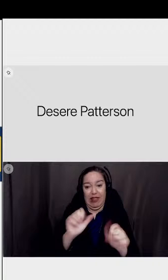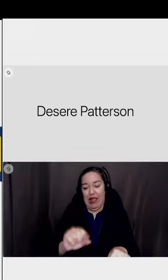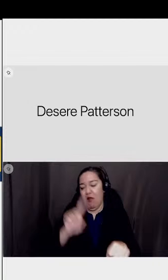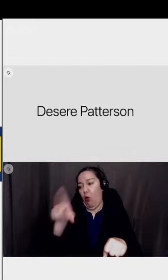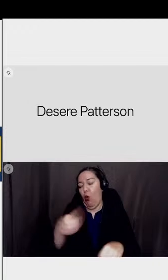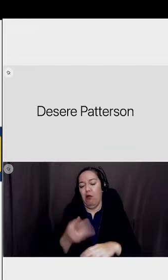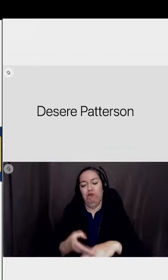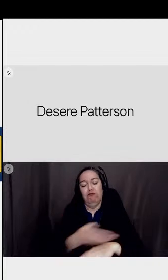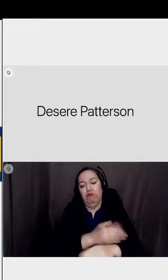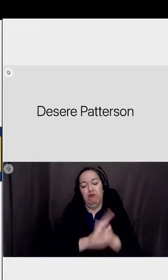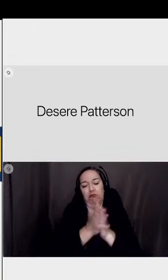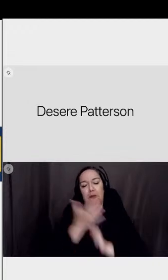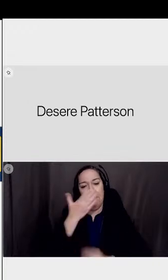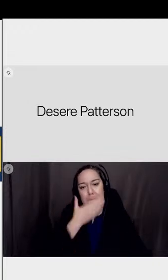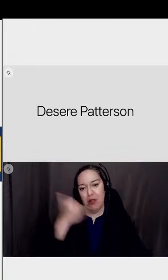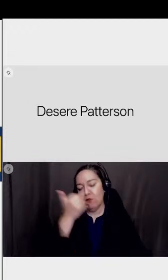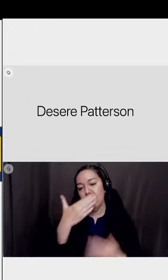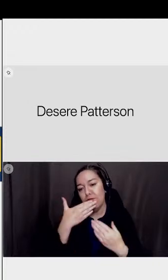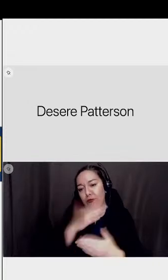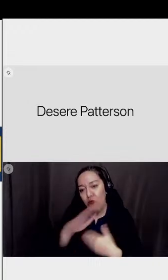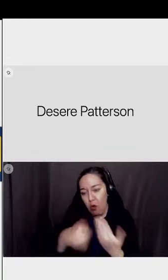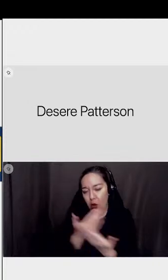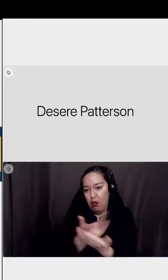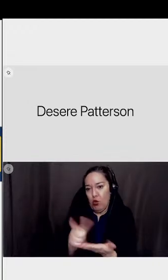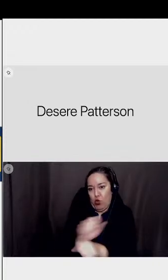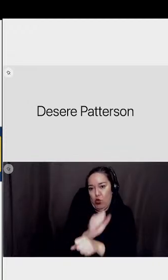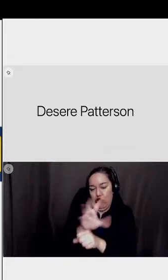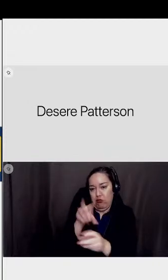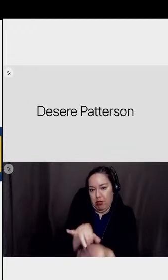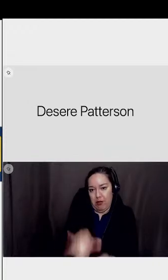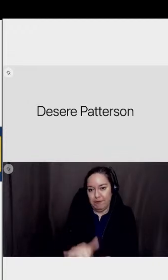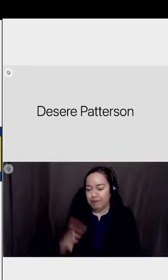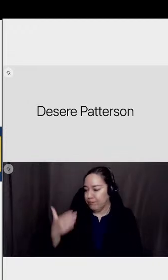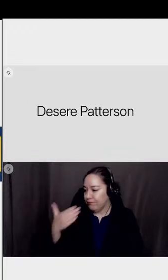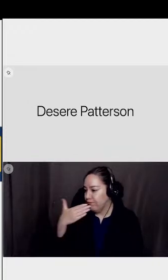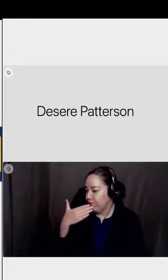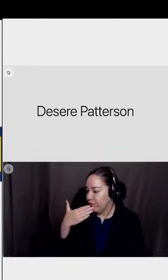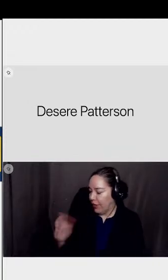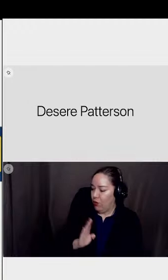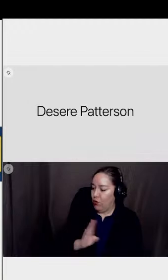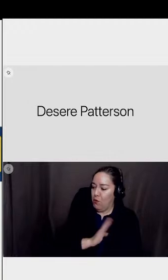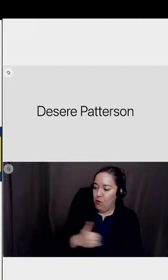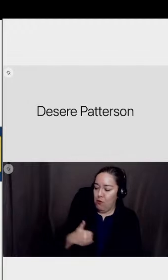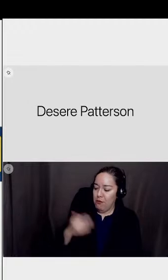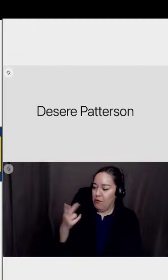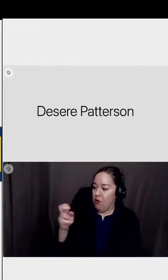thank you for that for member heart other comments and questions